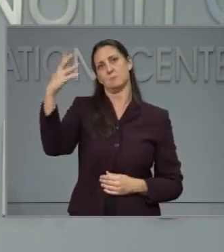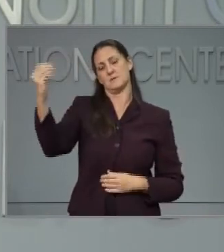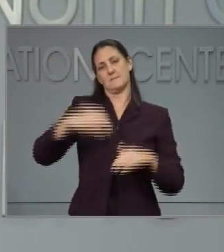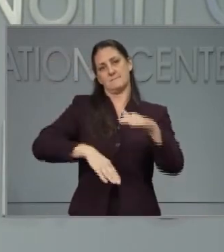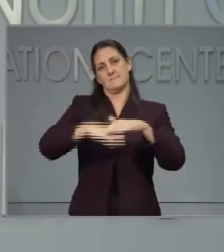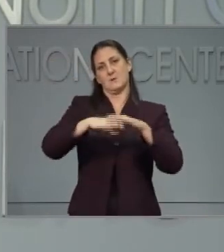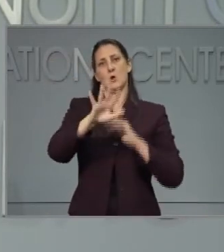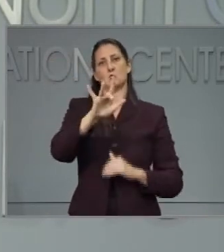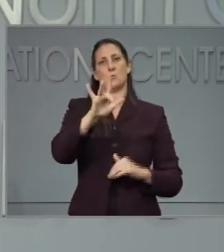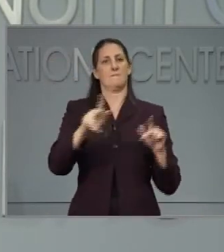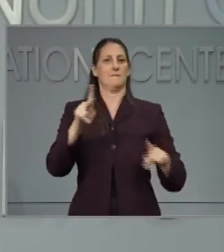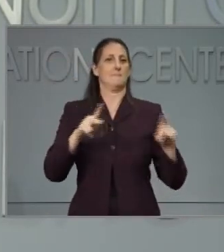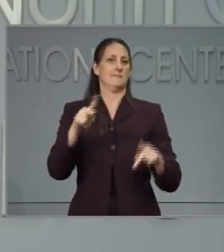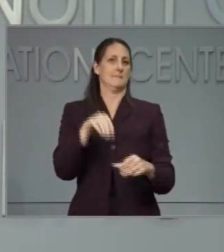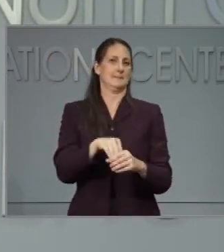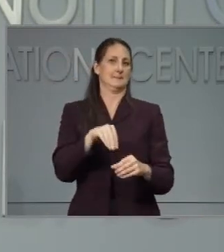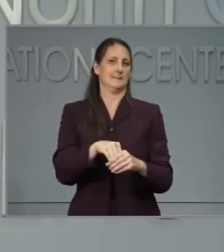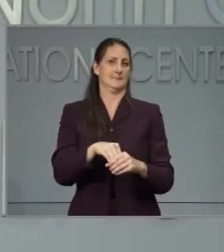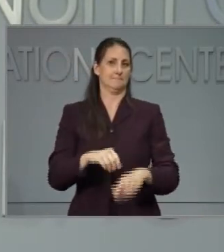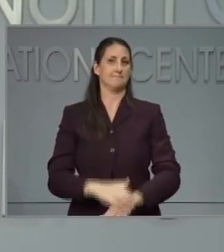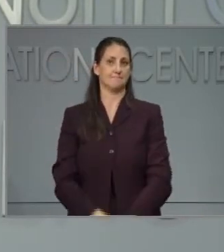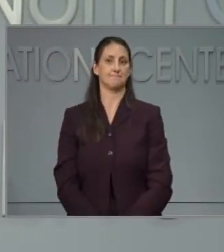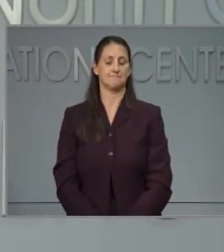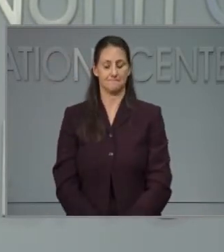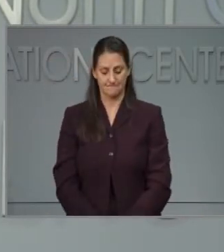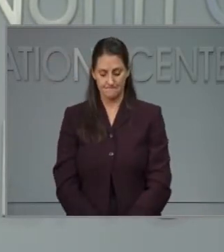Follow-up, Richard Craver, Winston-Salem Journal.